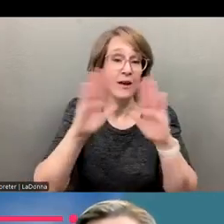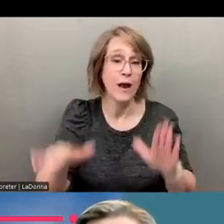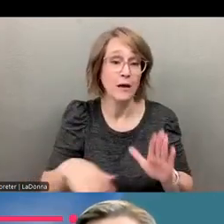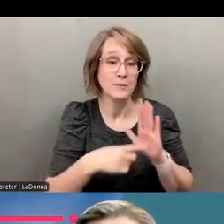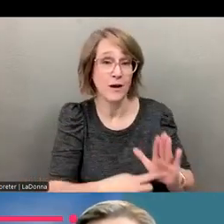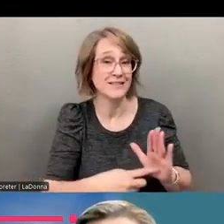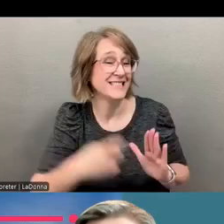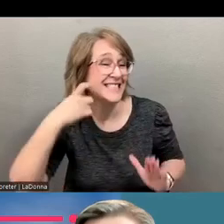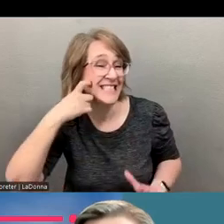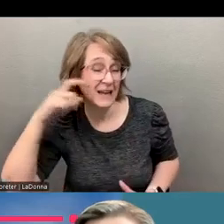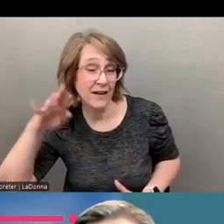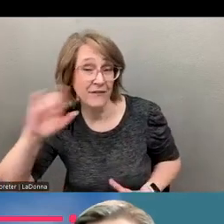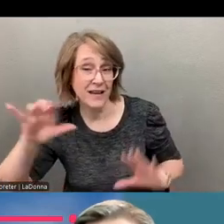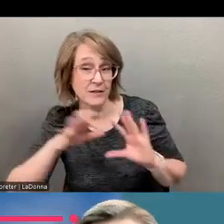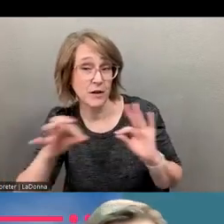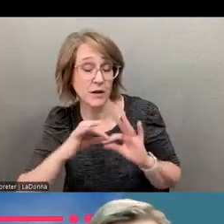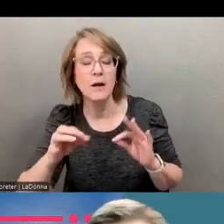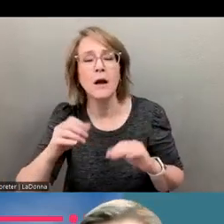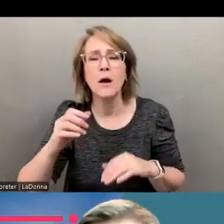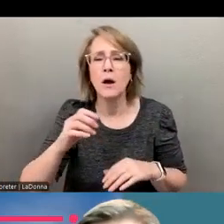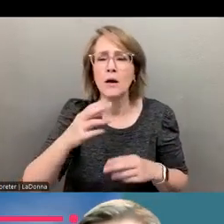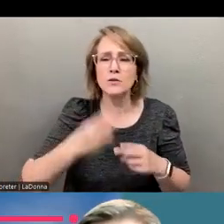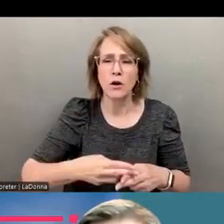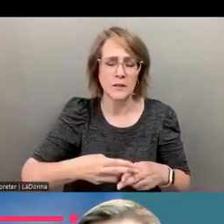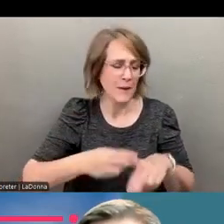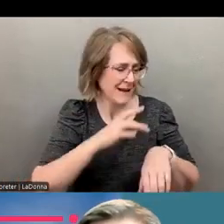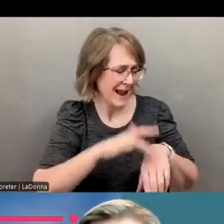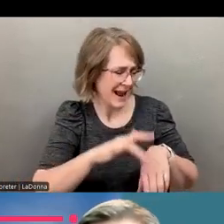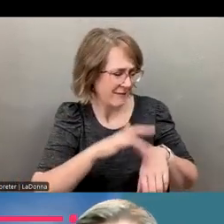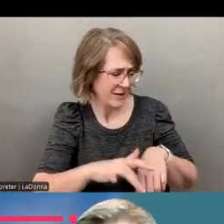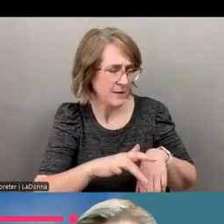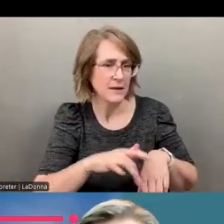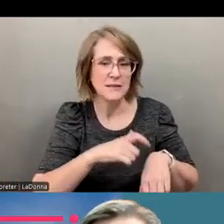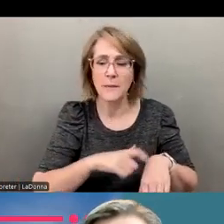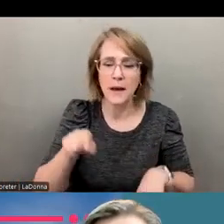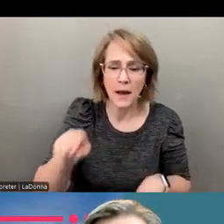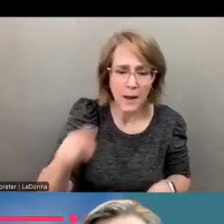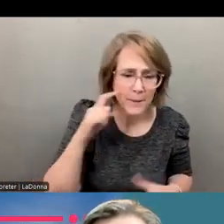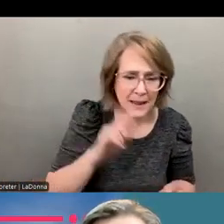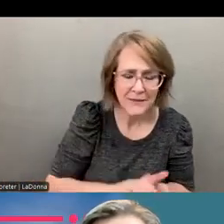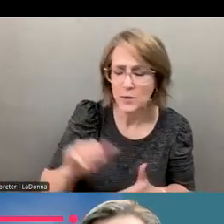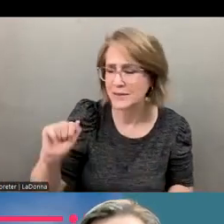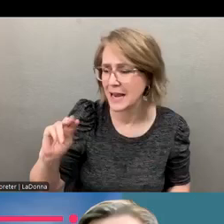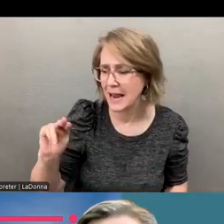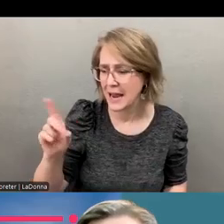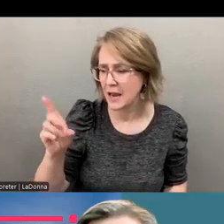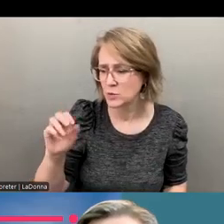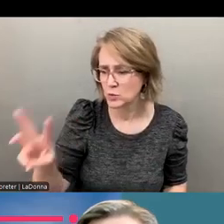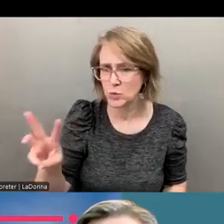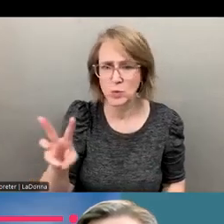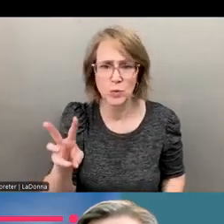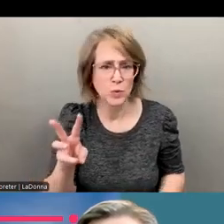Phil described, we talked about this availability time. I believe it was Andrew guy that asked the question in the chat. Um, you know, any